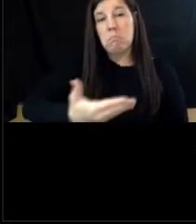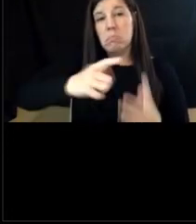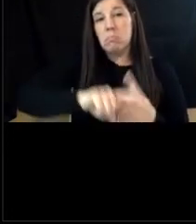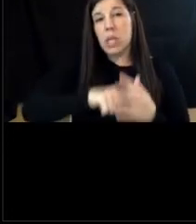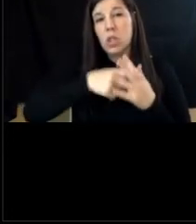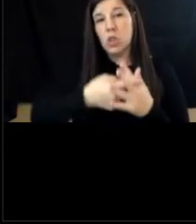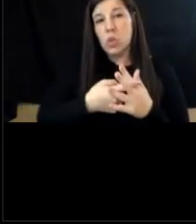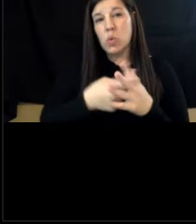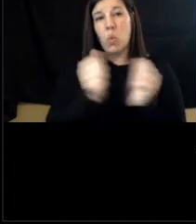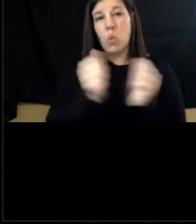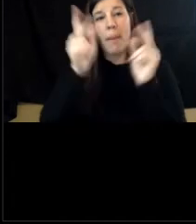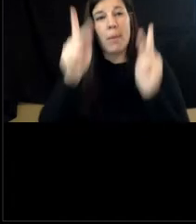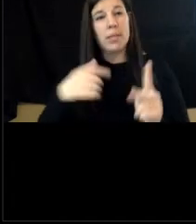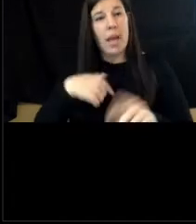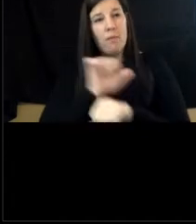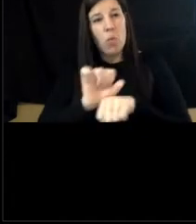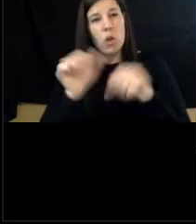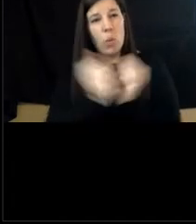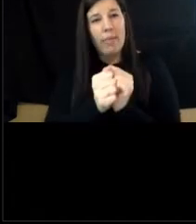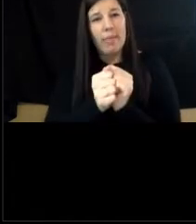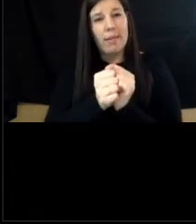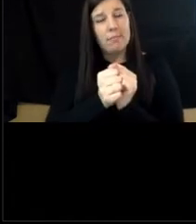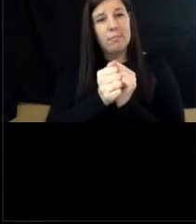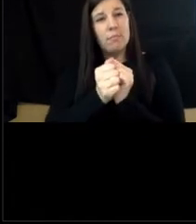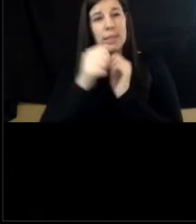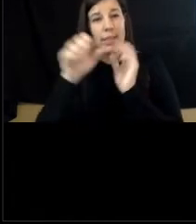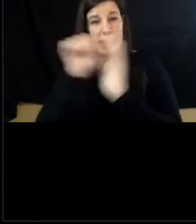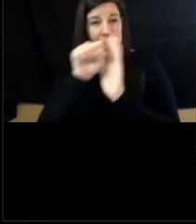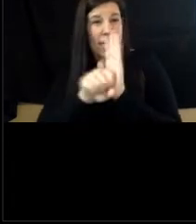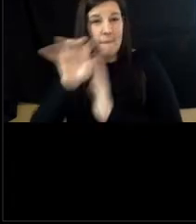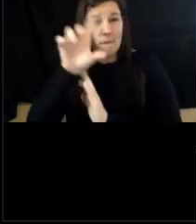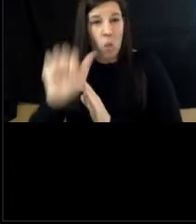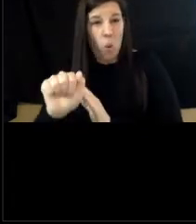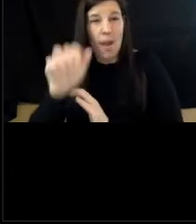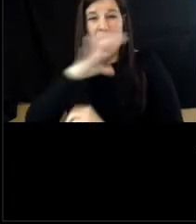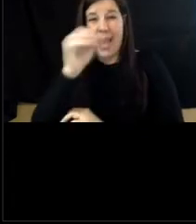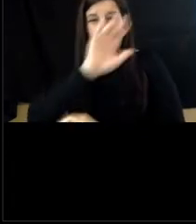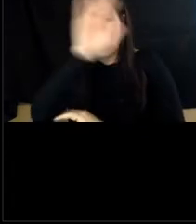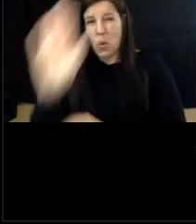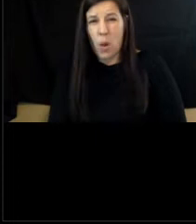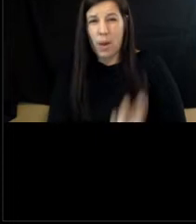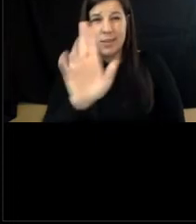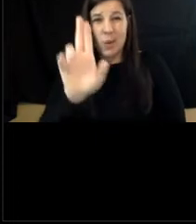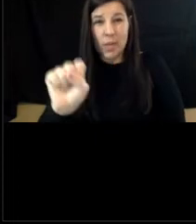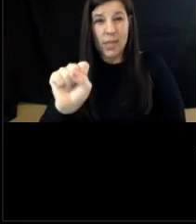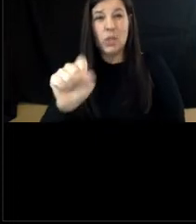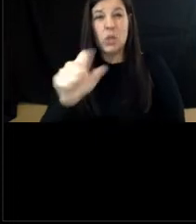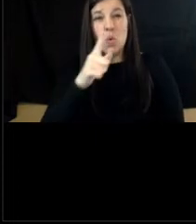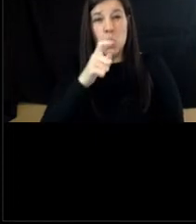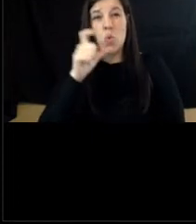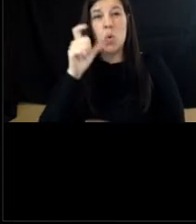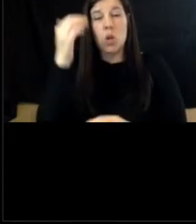worked with across this country and in the state of florida who knows how to bring about police reform